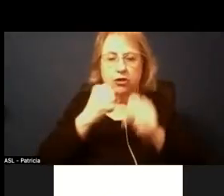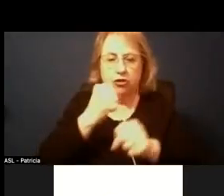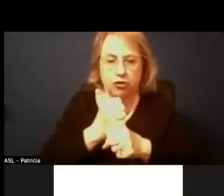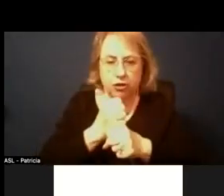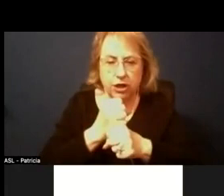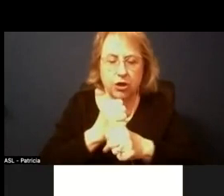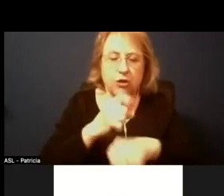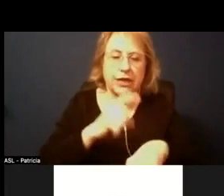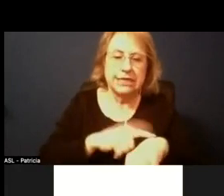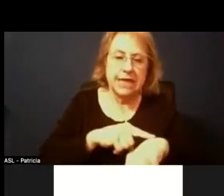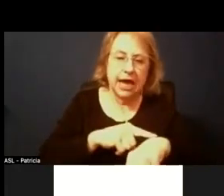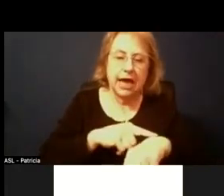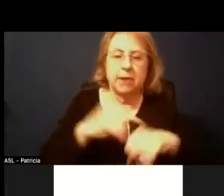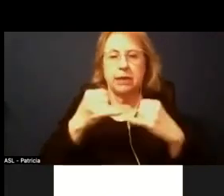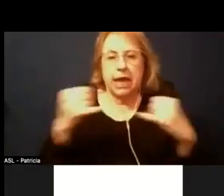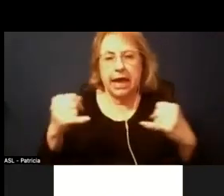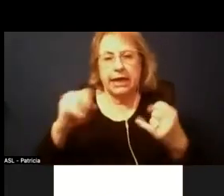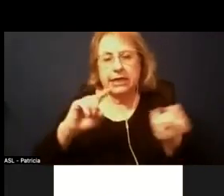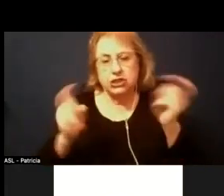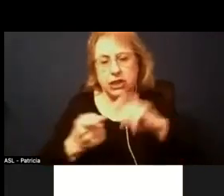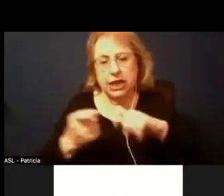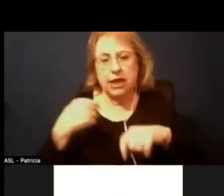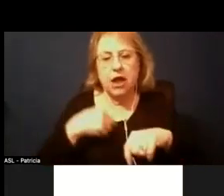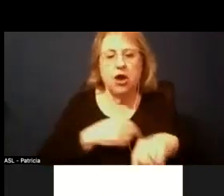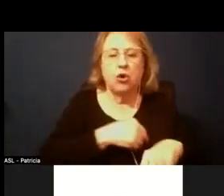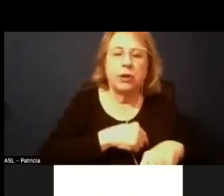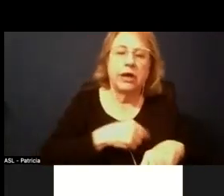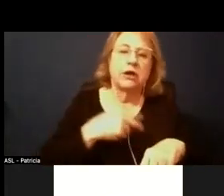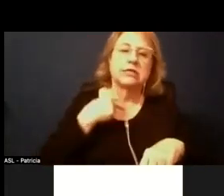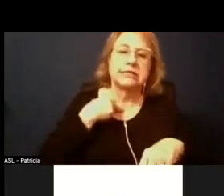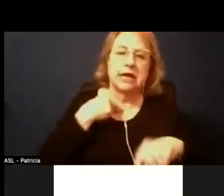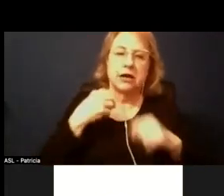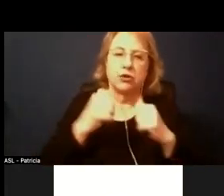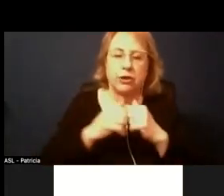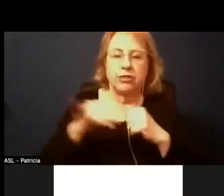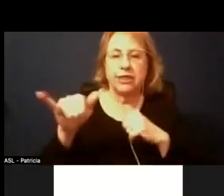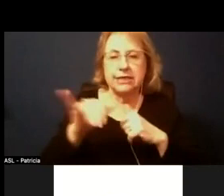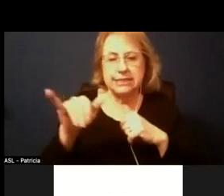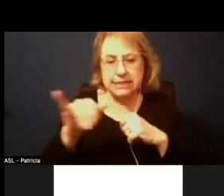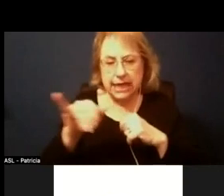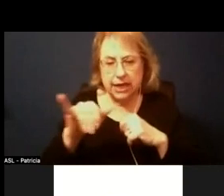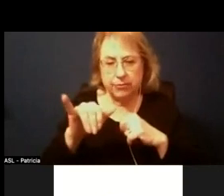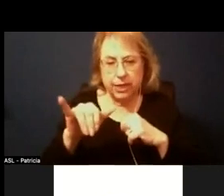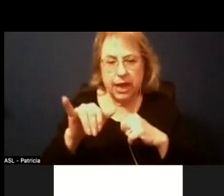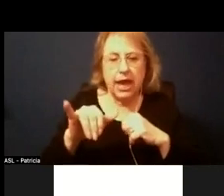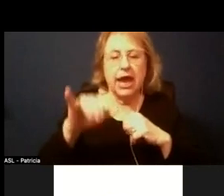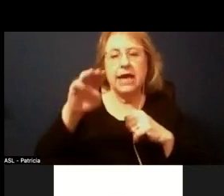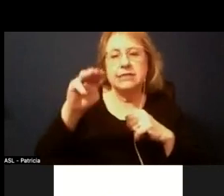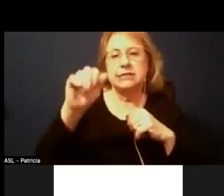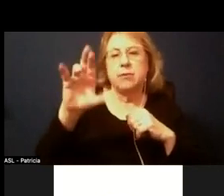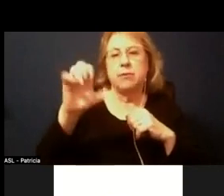classified layoffs and so we are bound to the same timelines as certificate layoffs which is march 15th